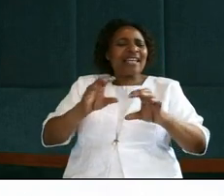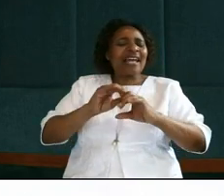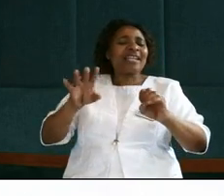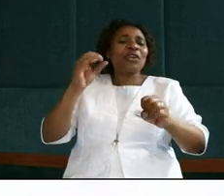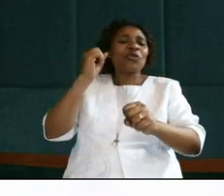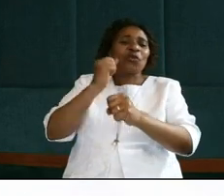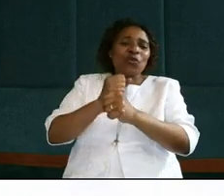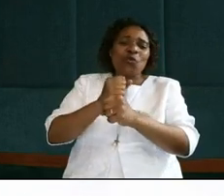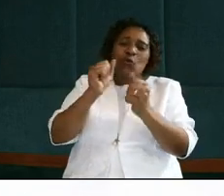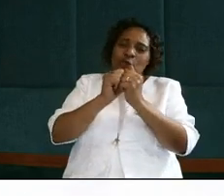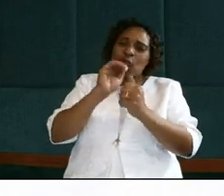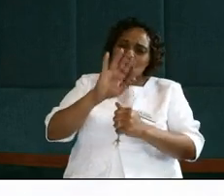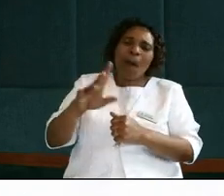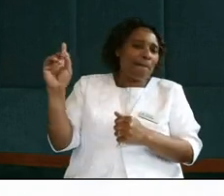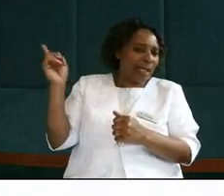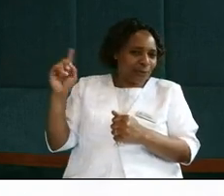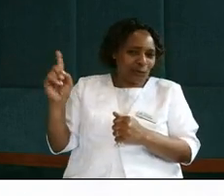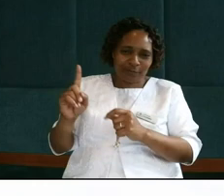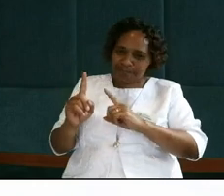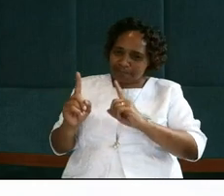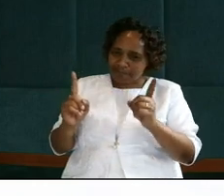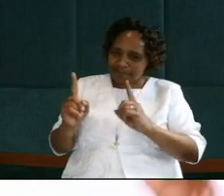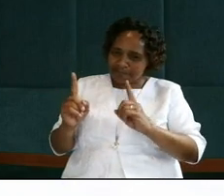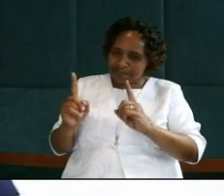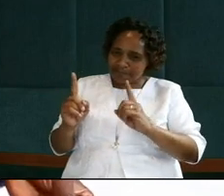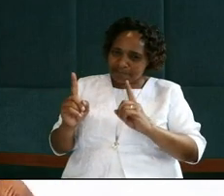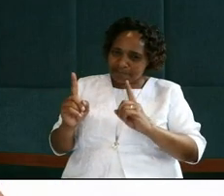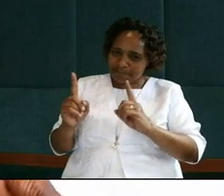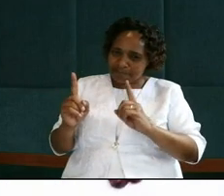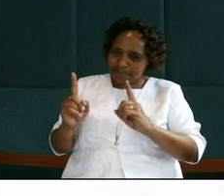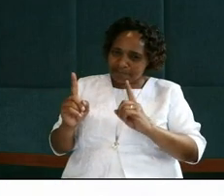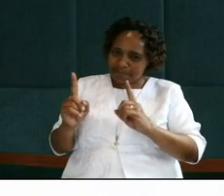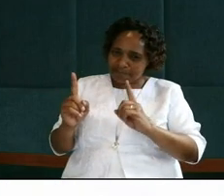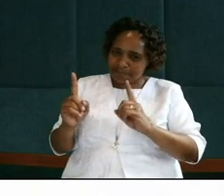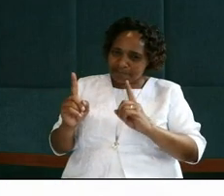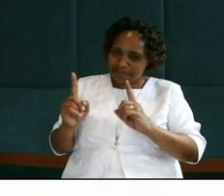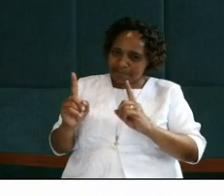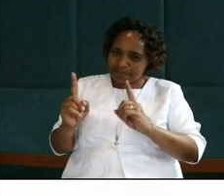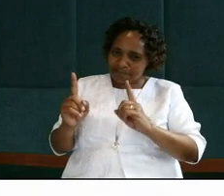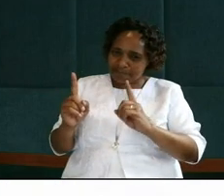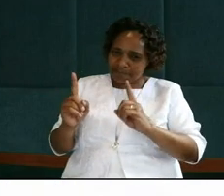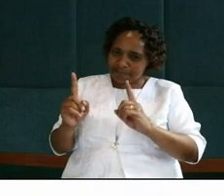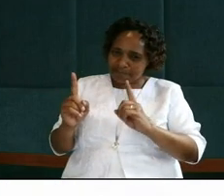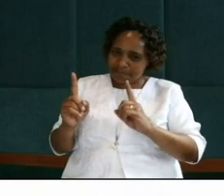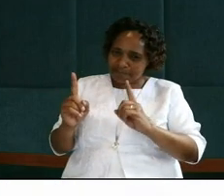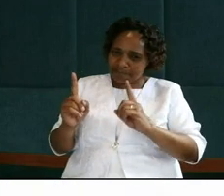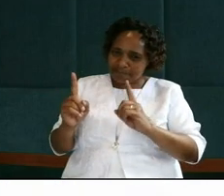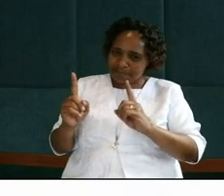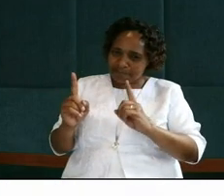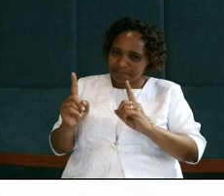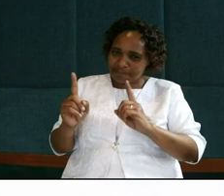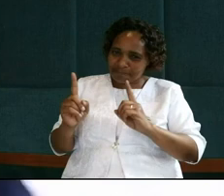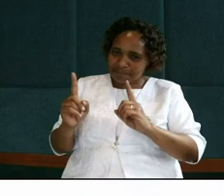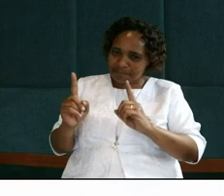with your ministry. It has nothing. Peter, I am not choosing you to be the priest over